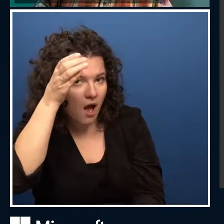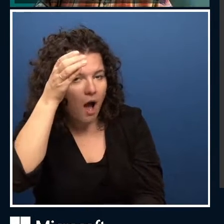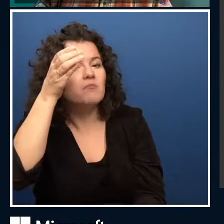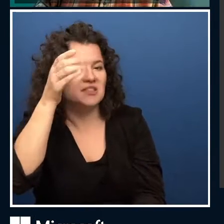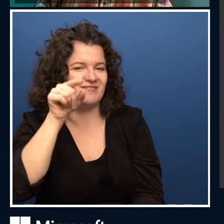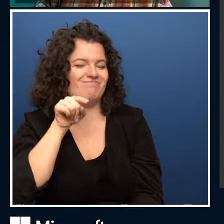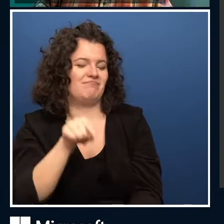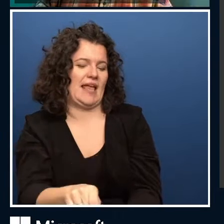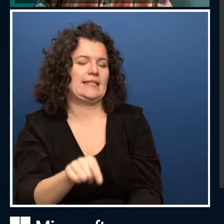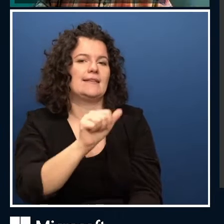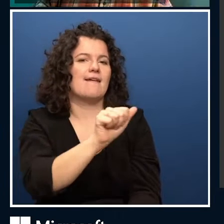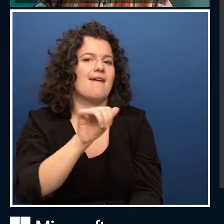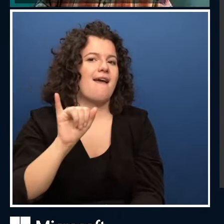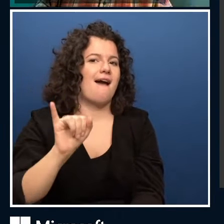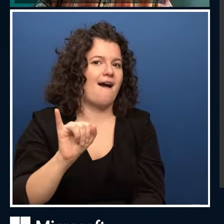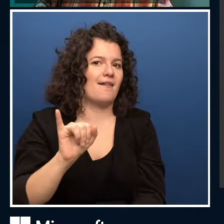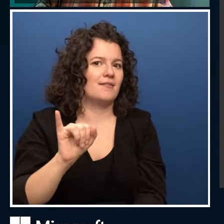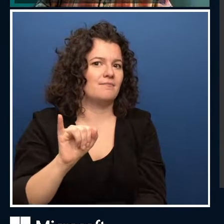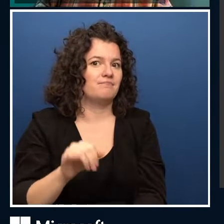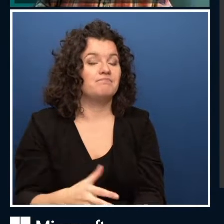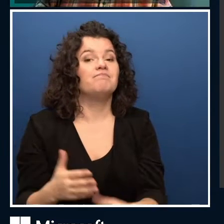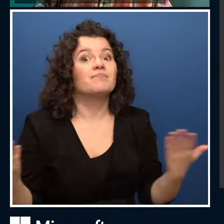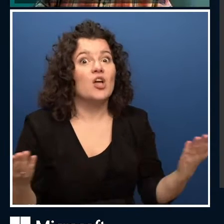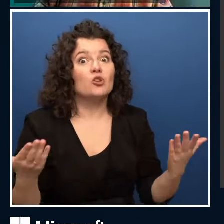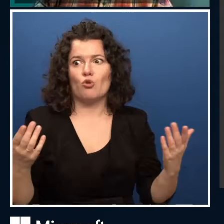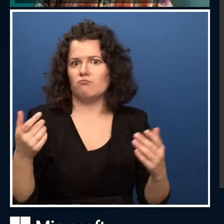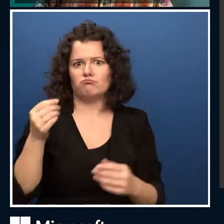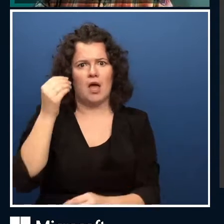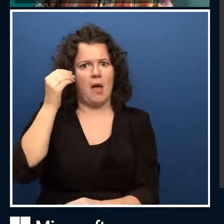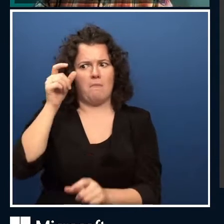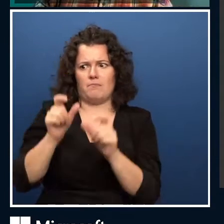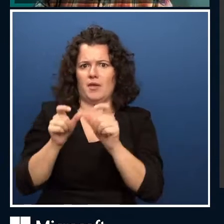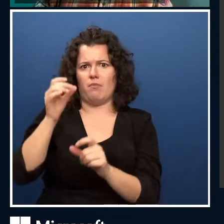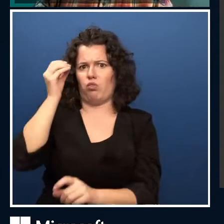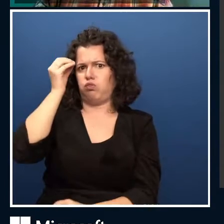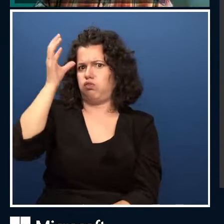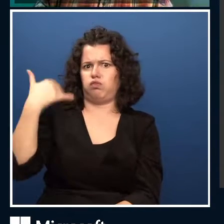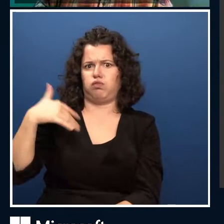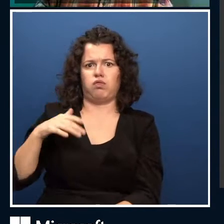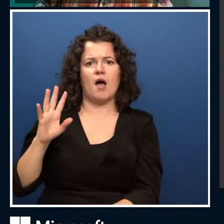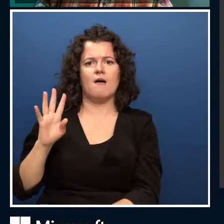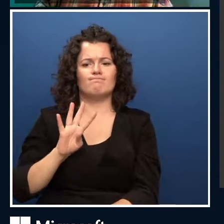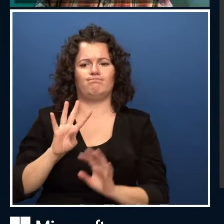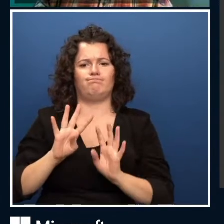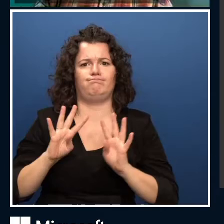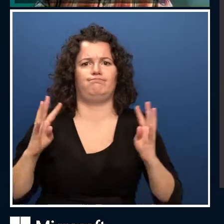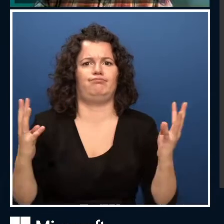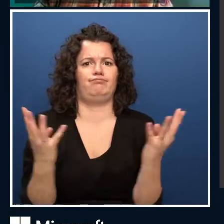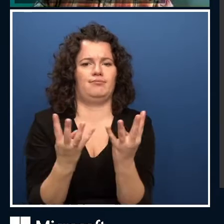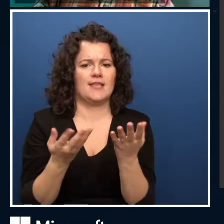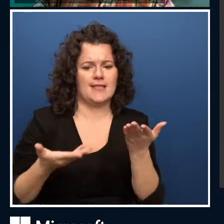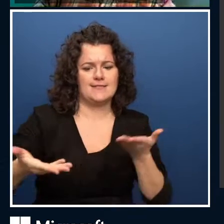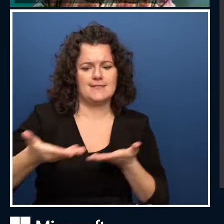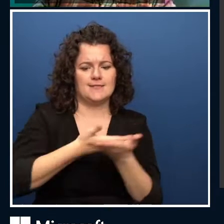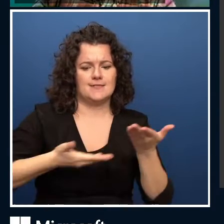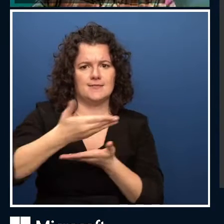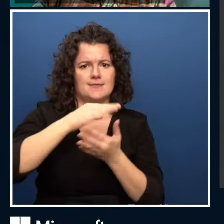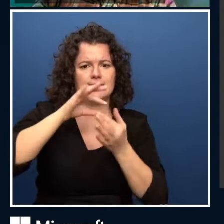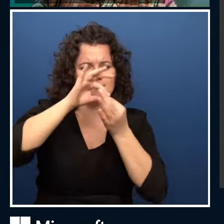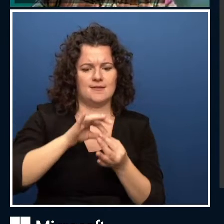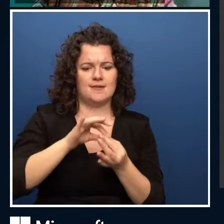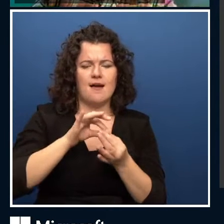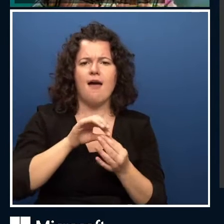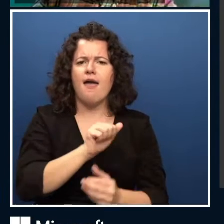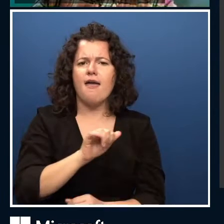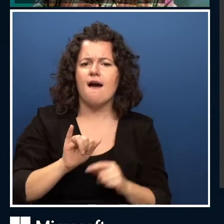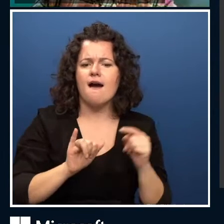in one room that got together and kind of started to talk a bit about what they thought AI was. And in the 1950s, it was very much